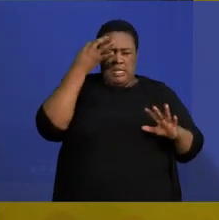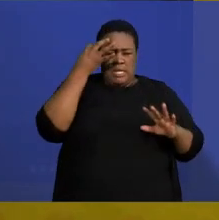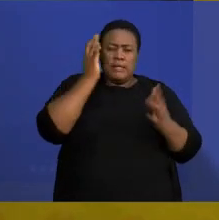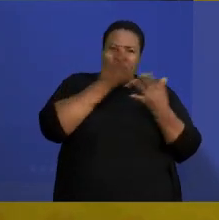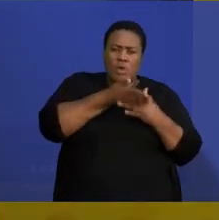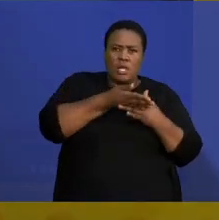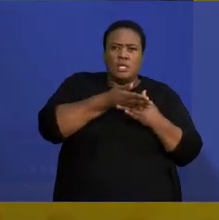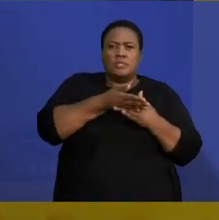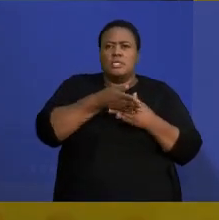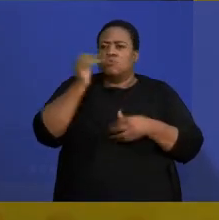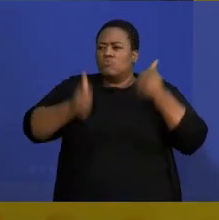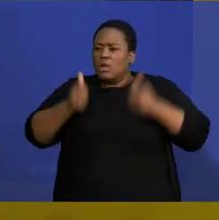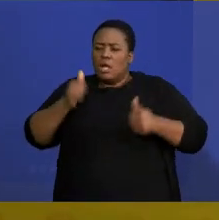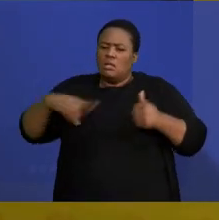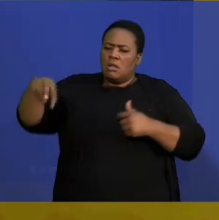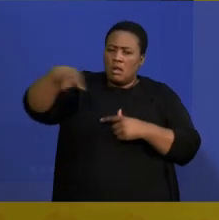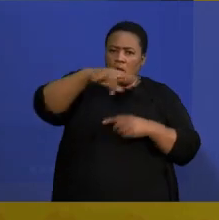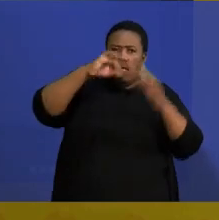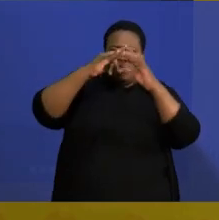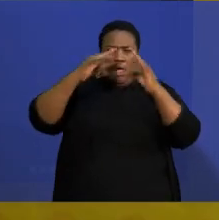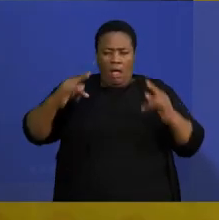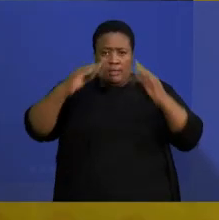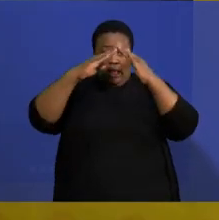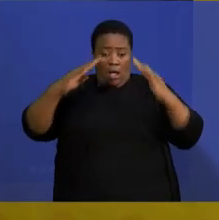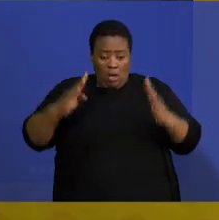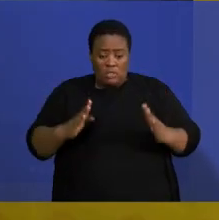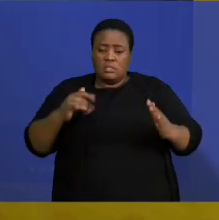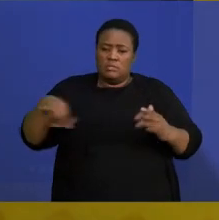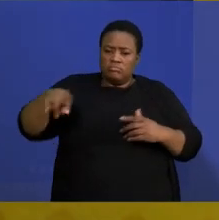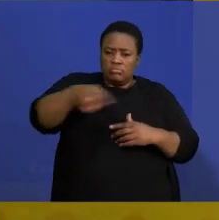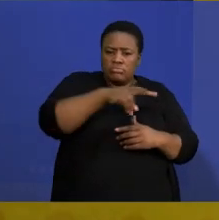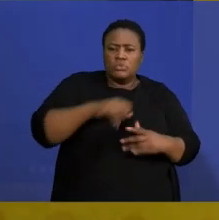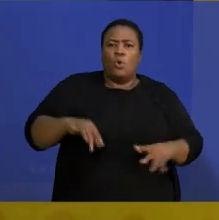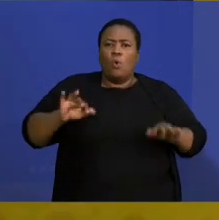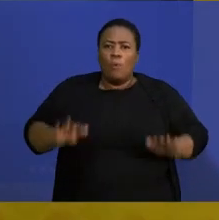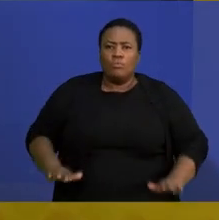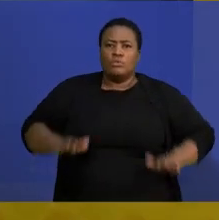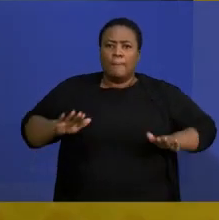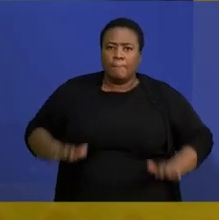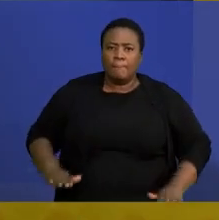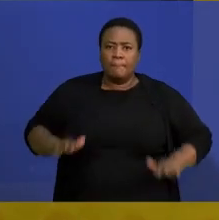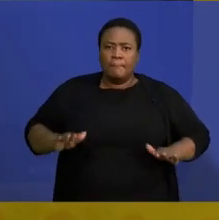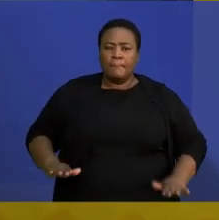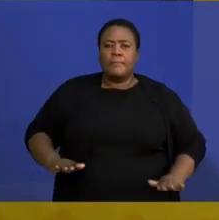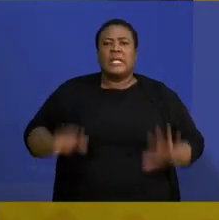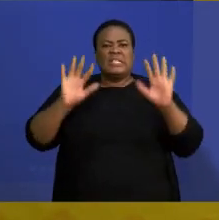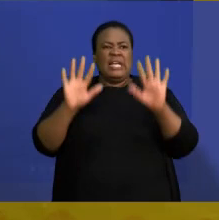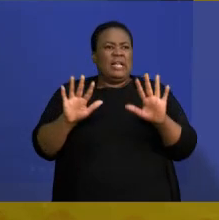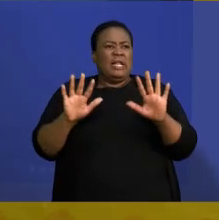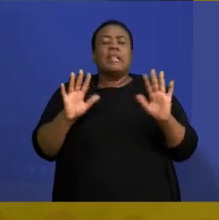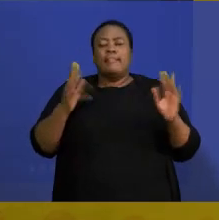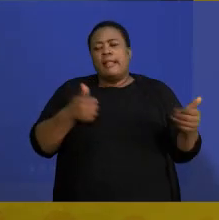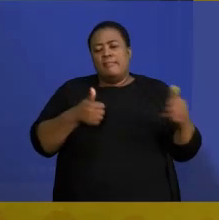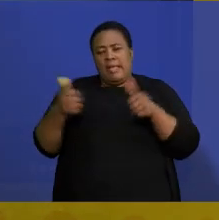run around the house or run around the yard. Or just do 10 push-ups and then go back to a study. Also, make sure that